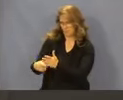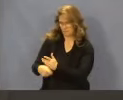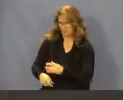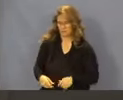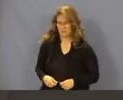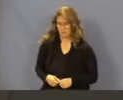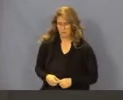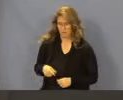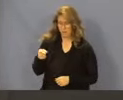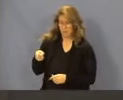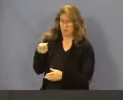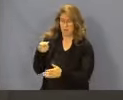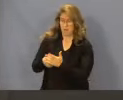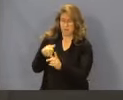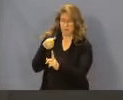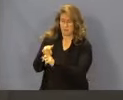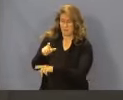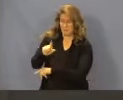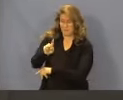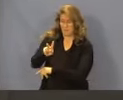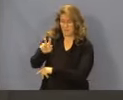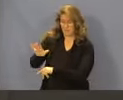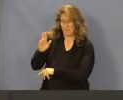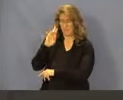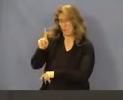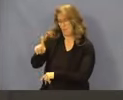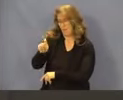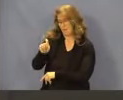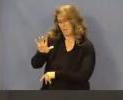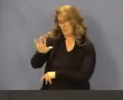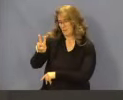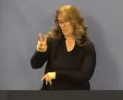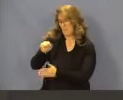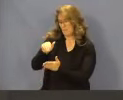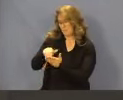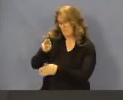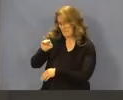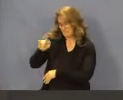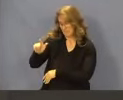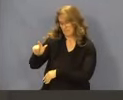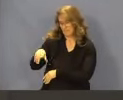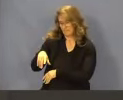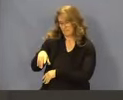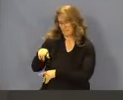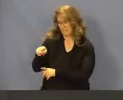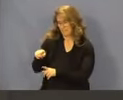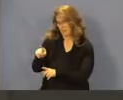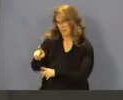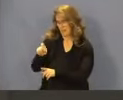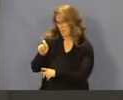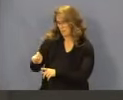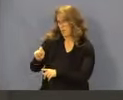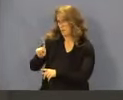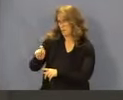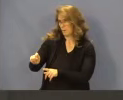The cost impact in 2025 is $152 million in total funds of which $100.4 million